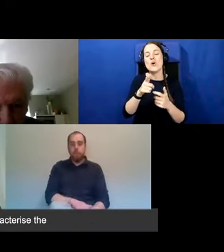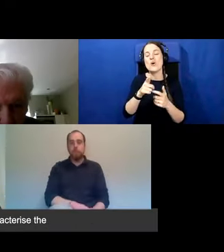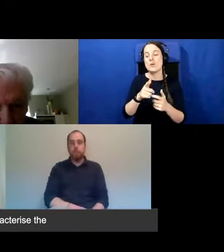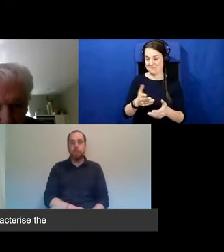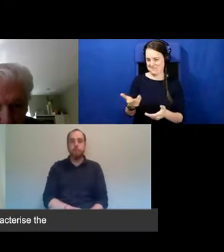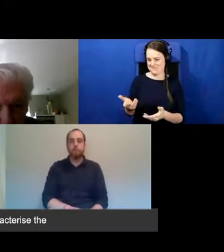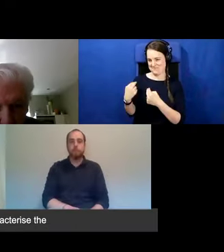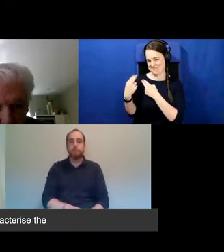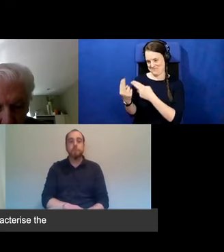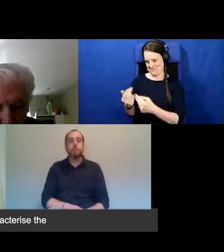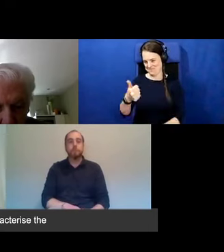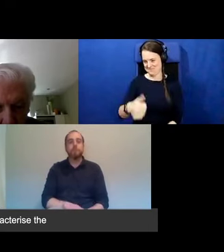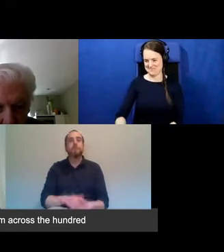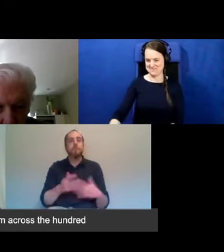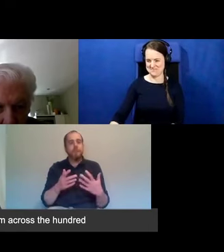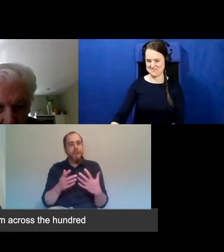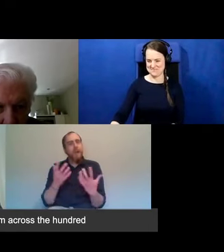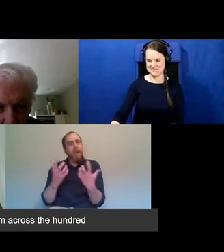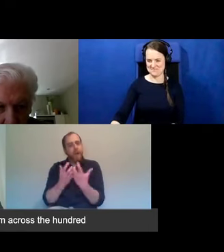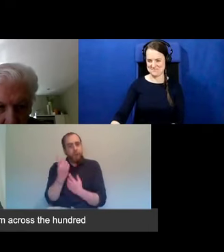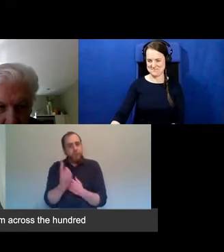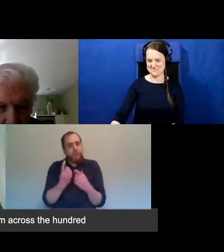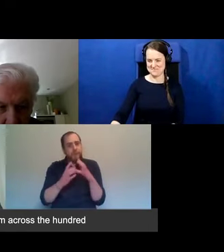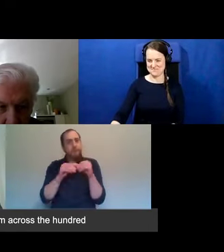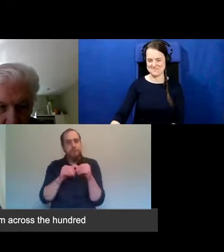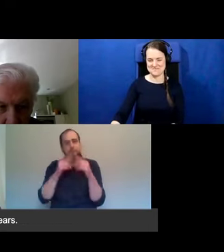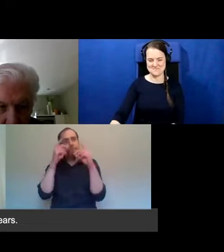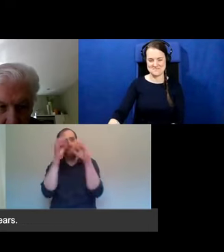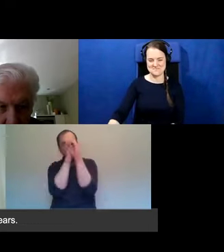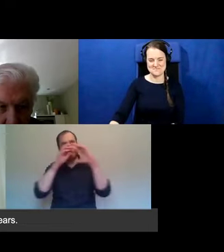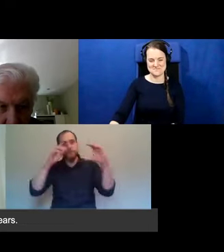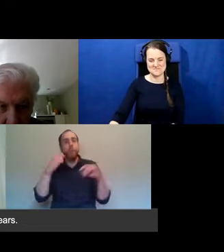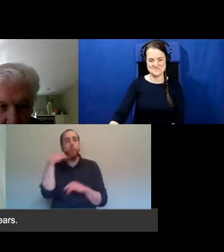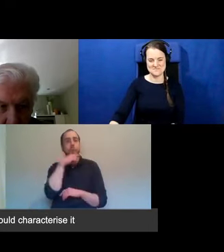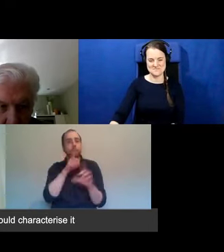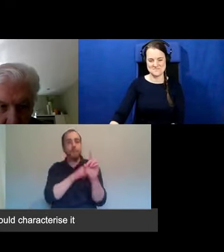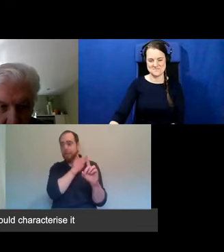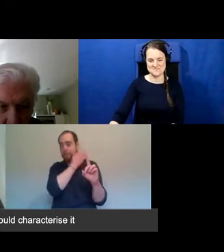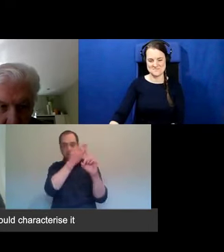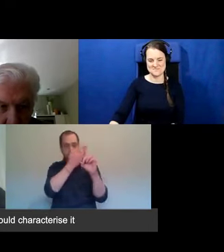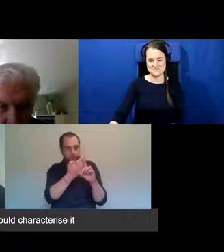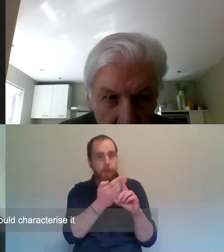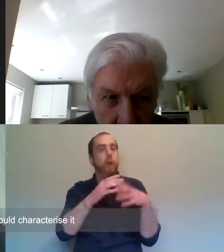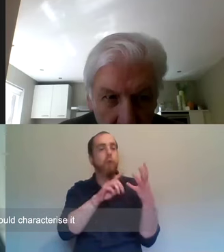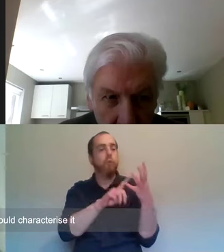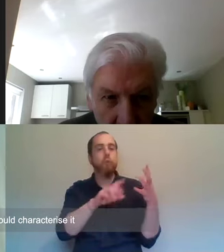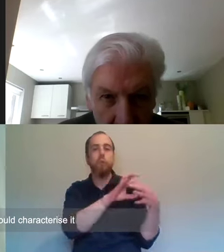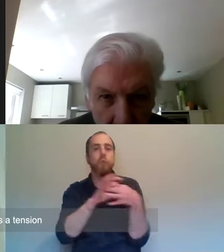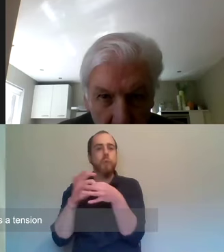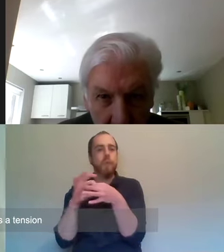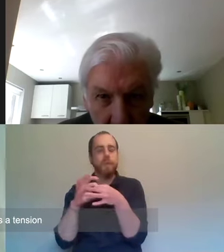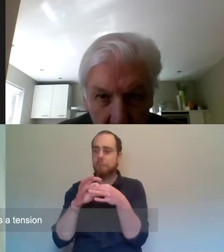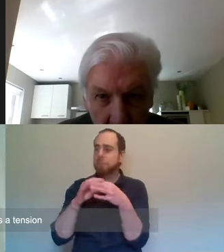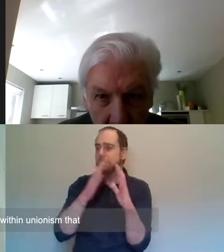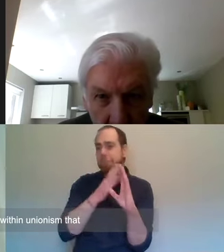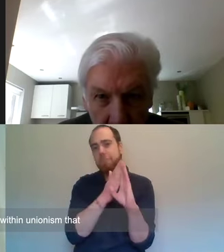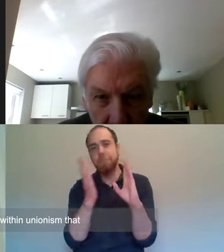characterize the journey of unionism across the hundred years? Well, I would, I would characterize it really as a